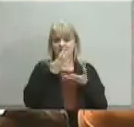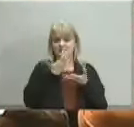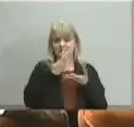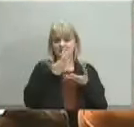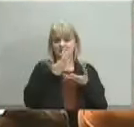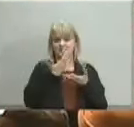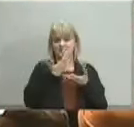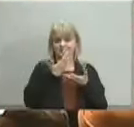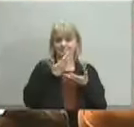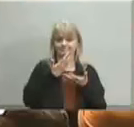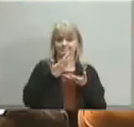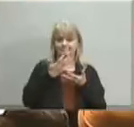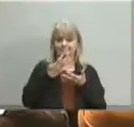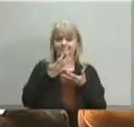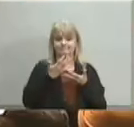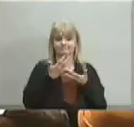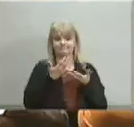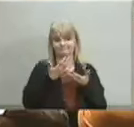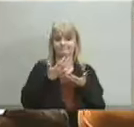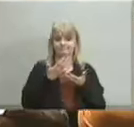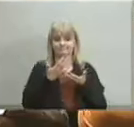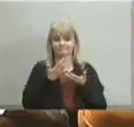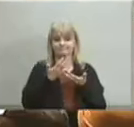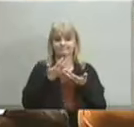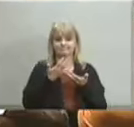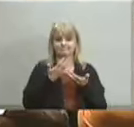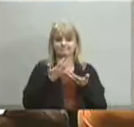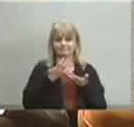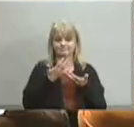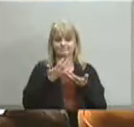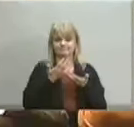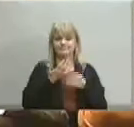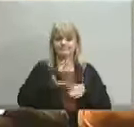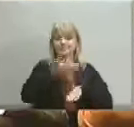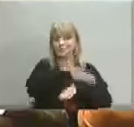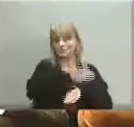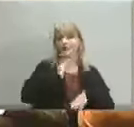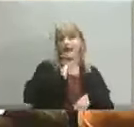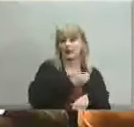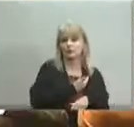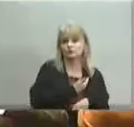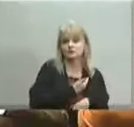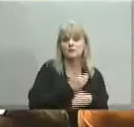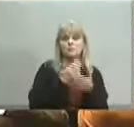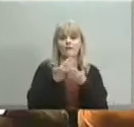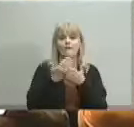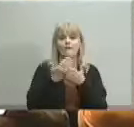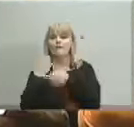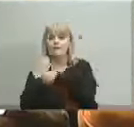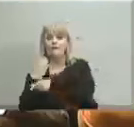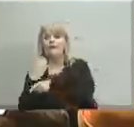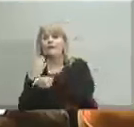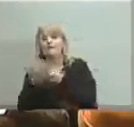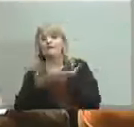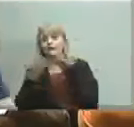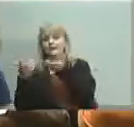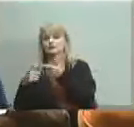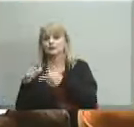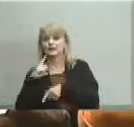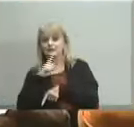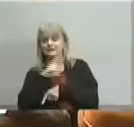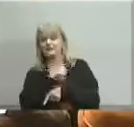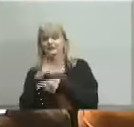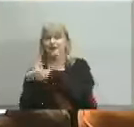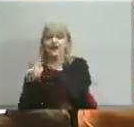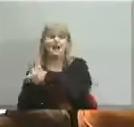big organizations have to do many different things all at the same time and i agree we have to do what you suggest but legislative change takes a long time